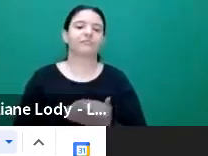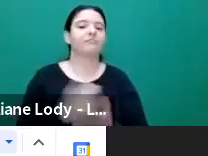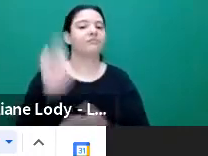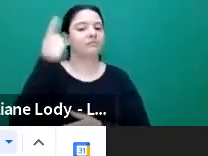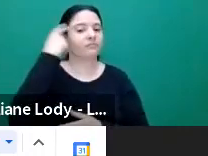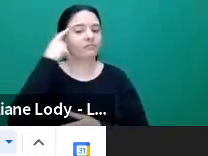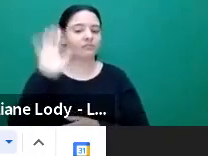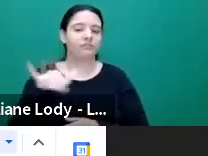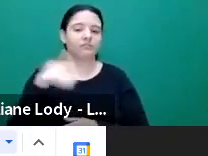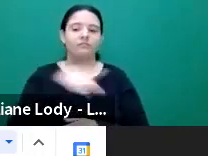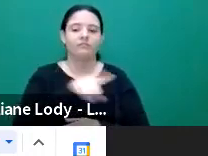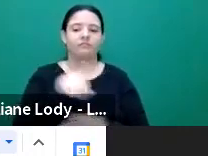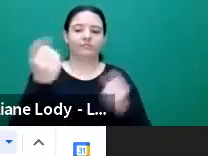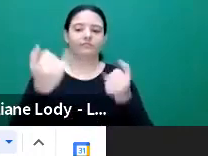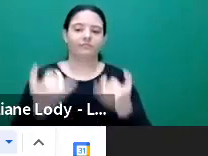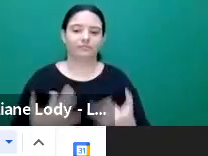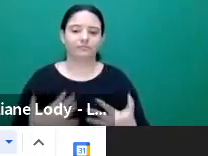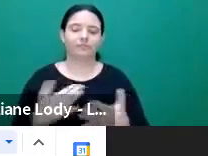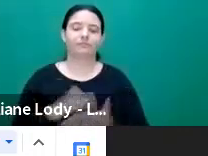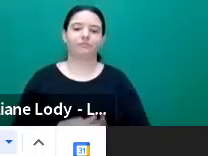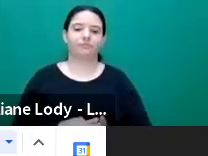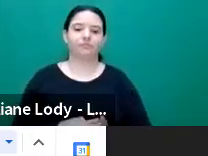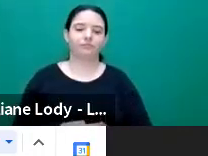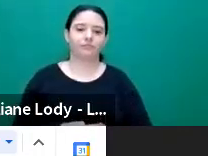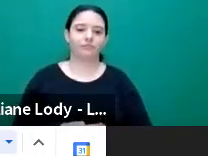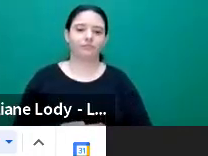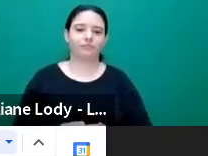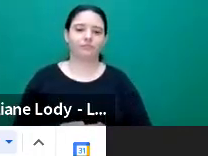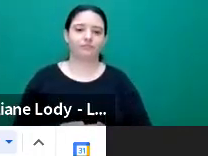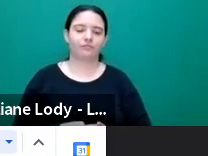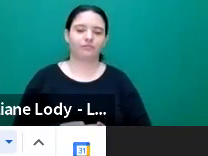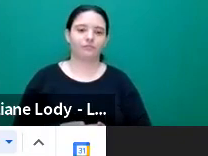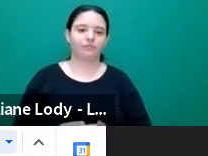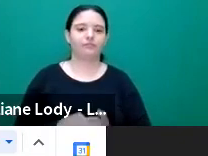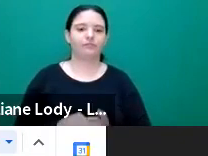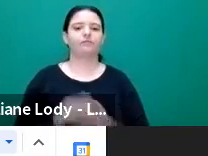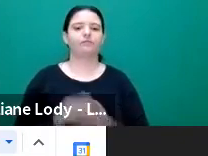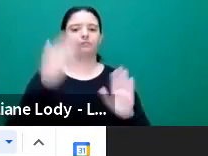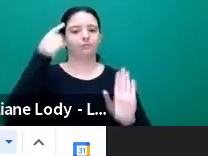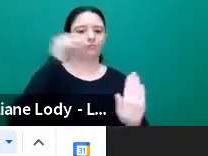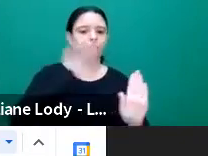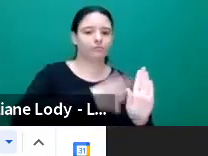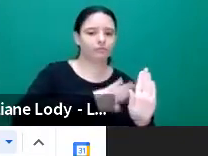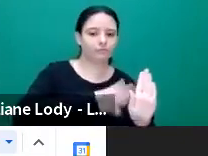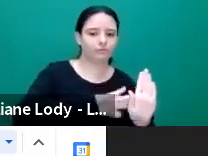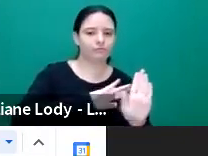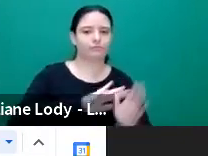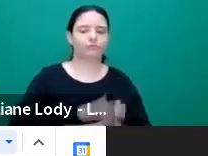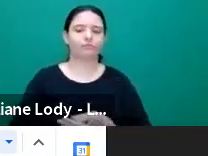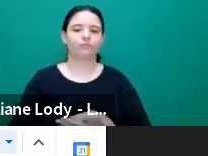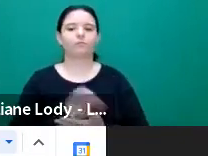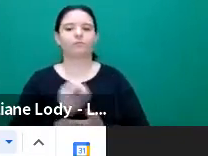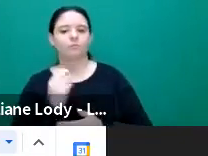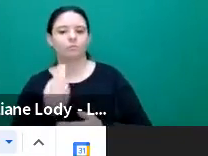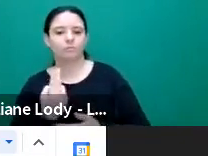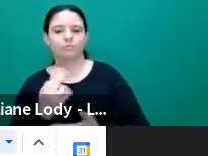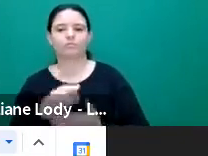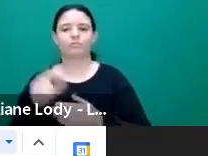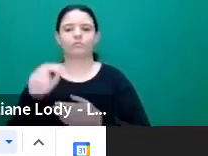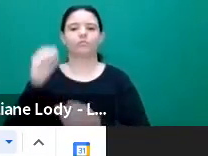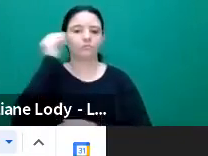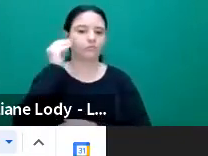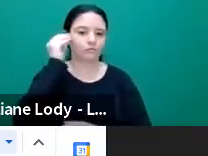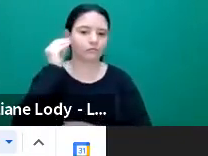subjective aspect or the perspective of the experience, the idea is